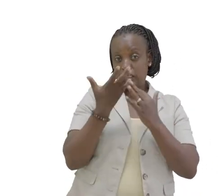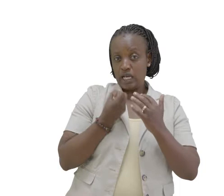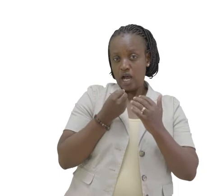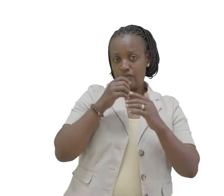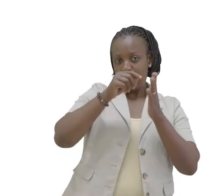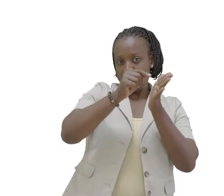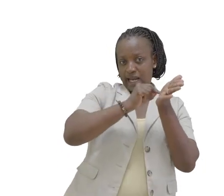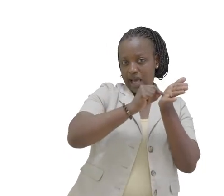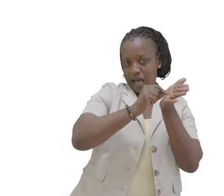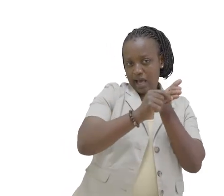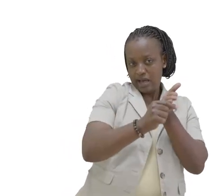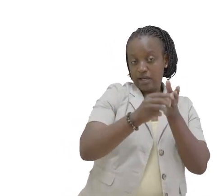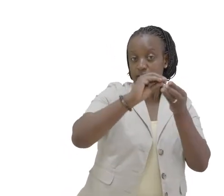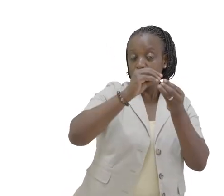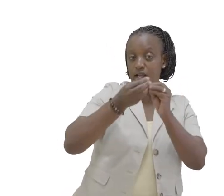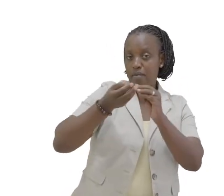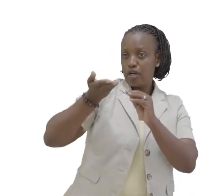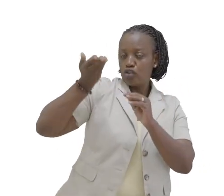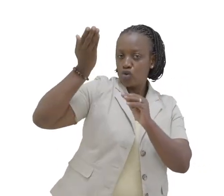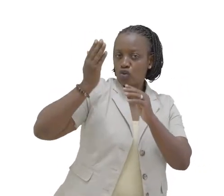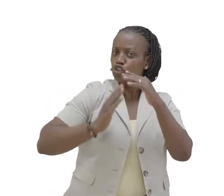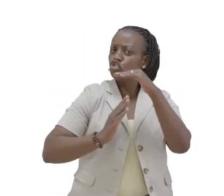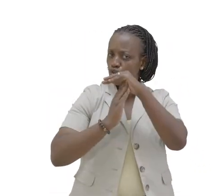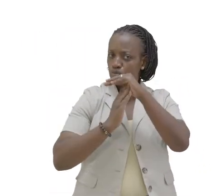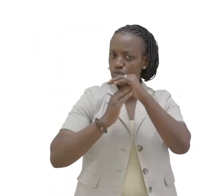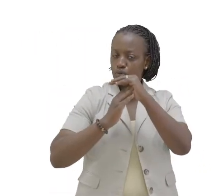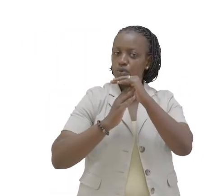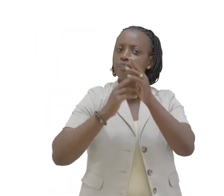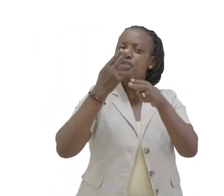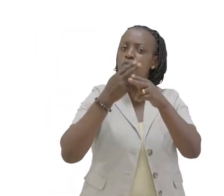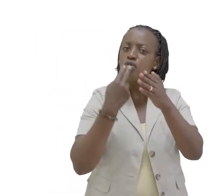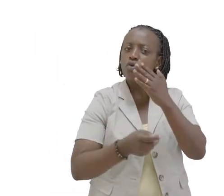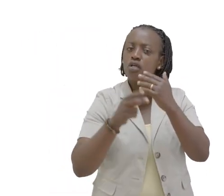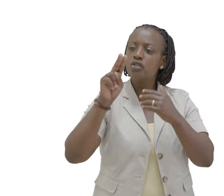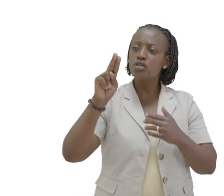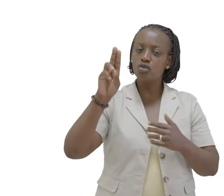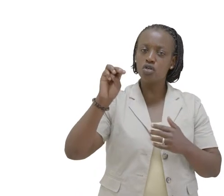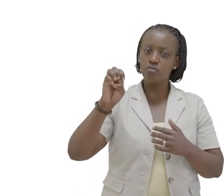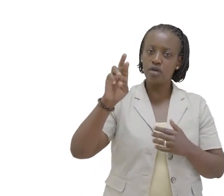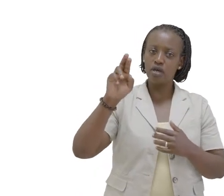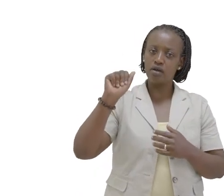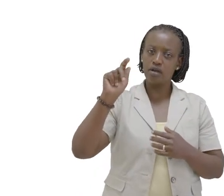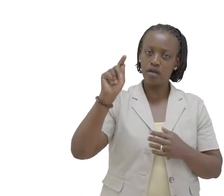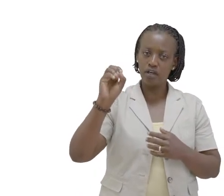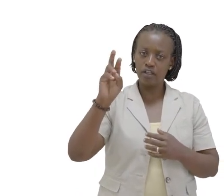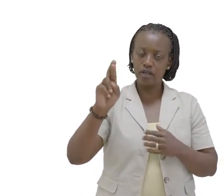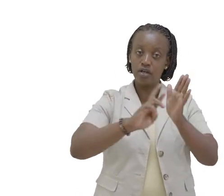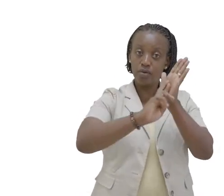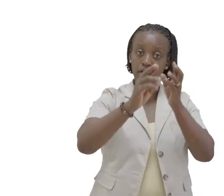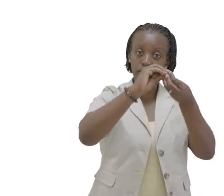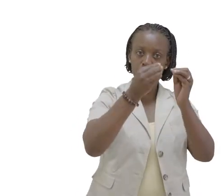there is a line The number on the top of the line is called the numerator It represents